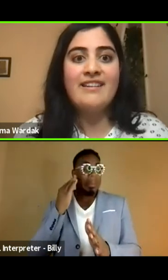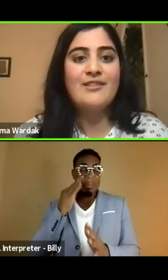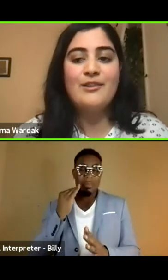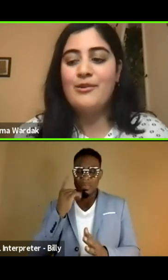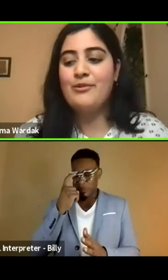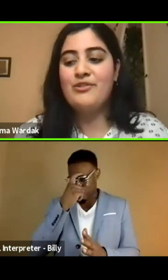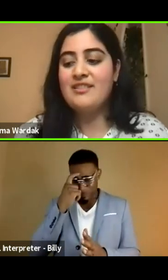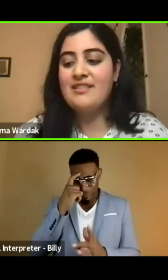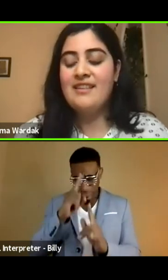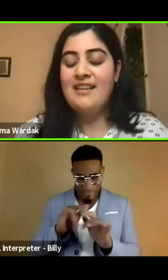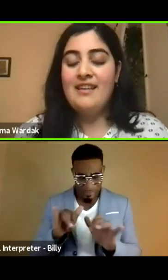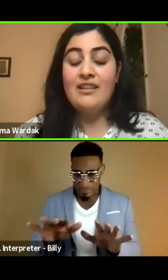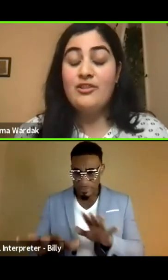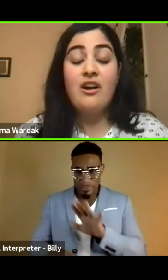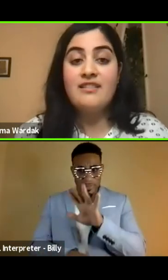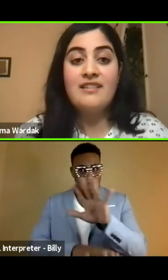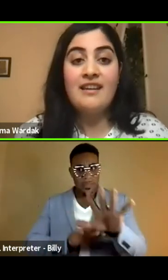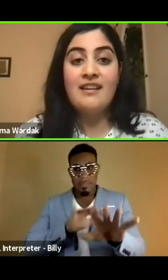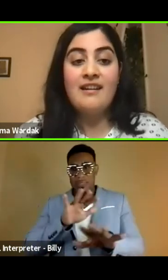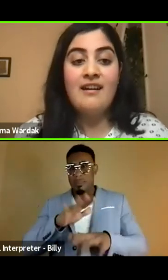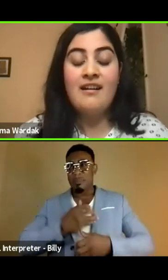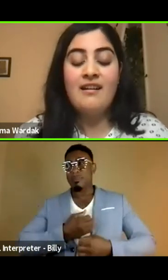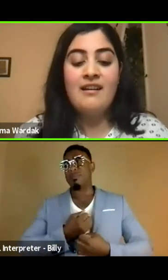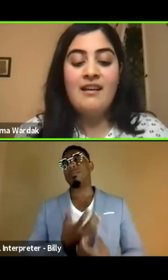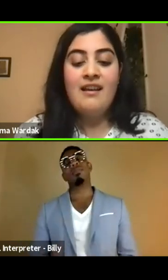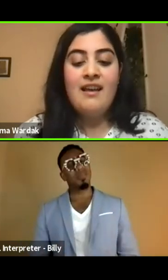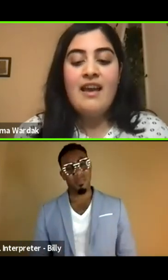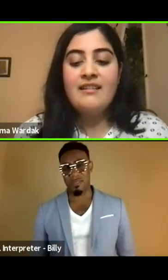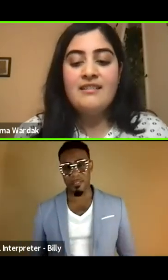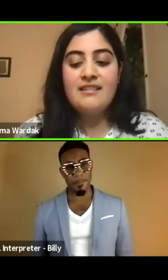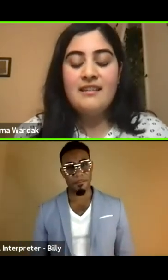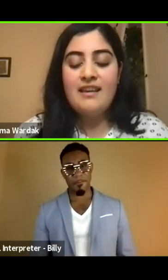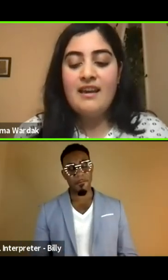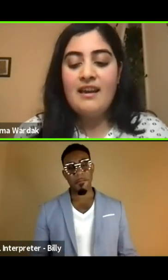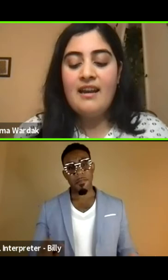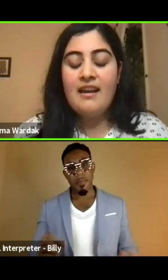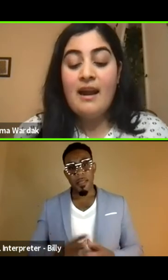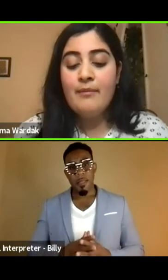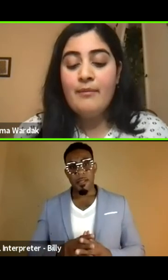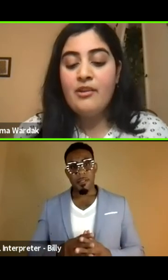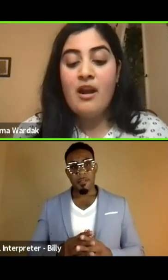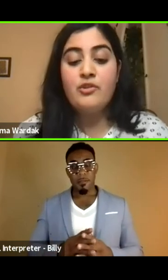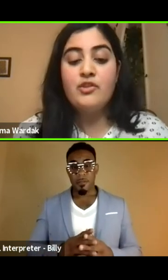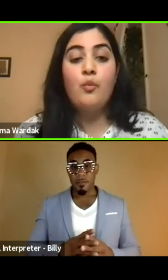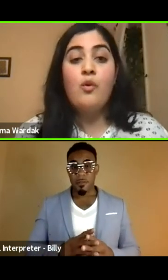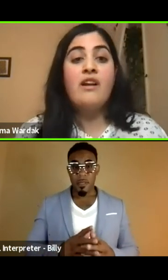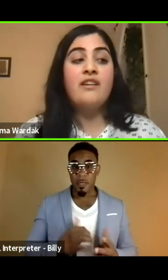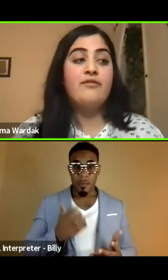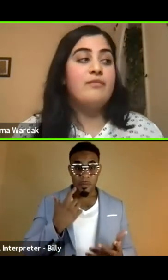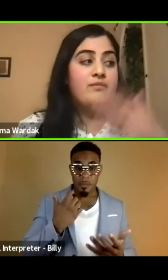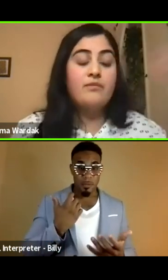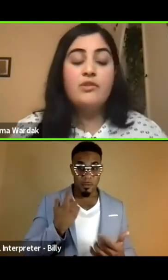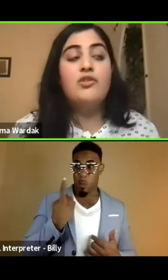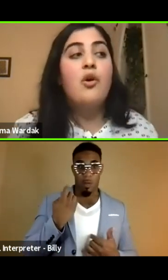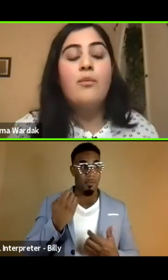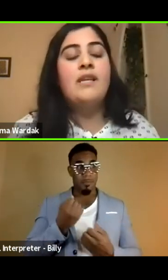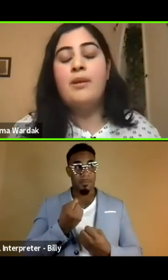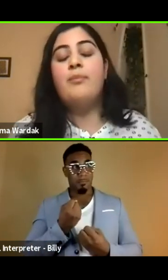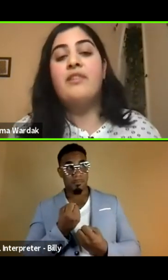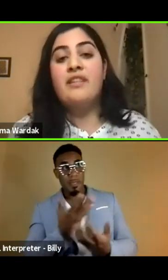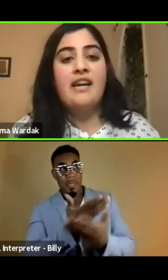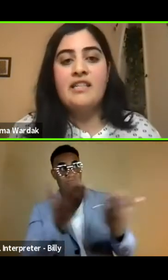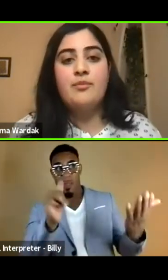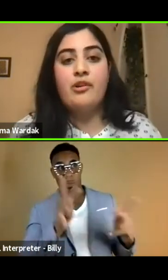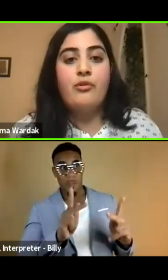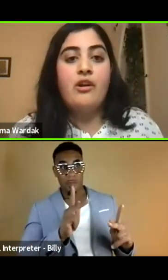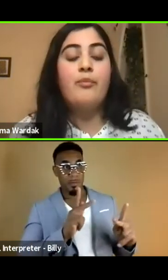traumatic, so just exhausting. Uh, and I'm, you know, I'm just one of so many